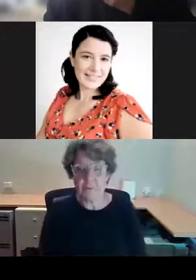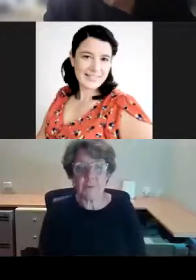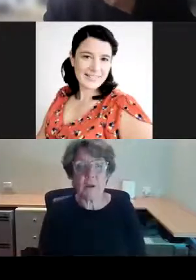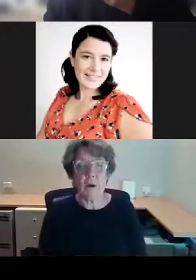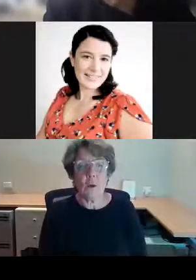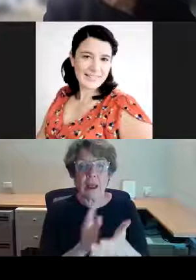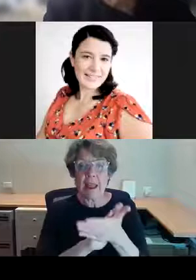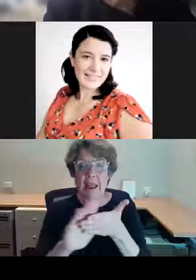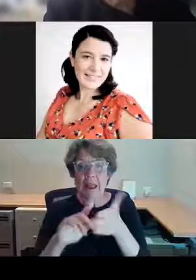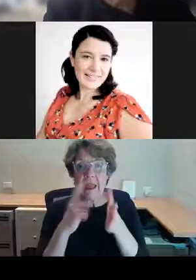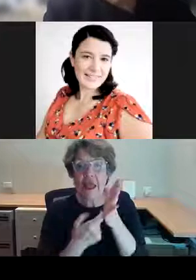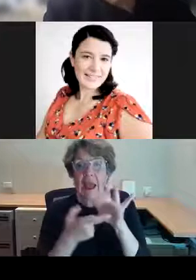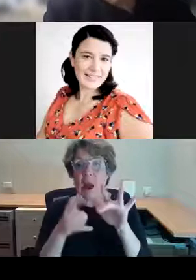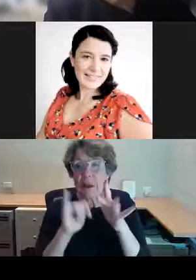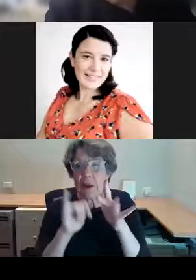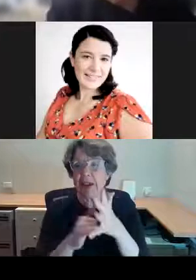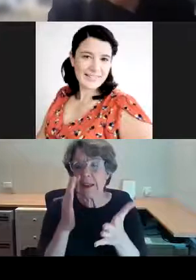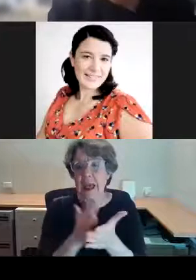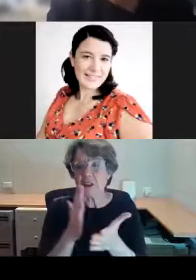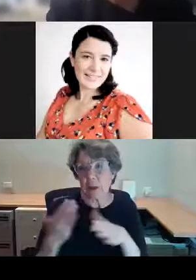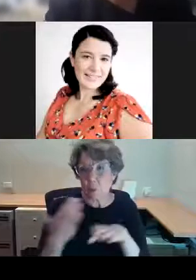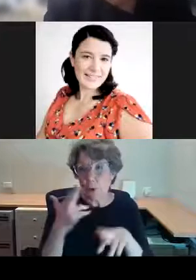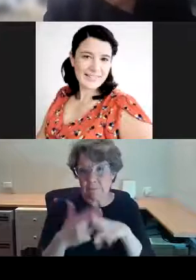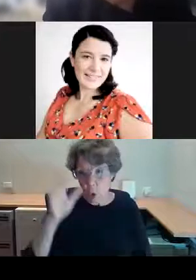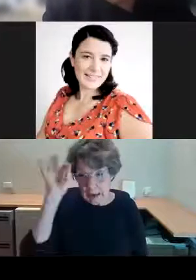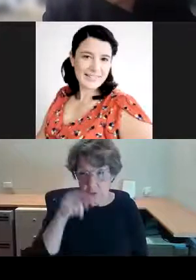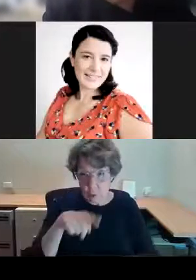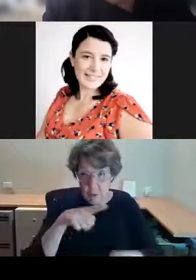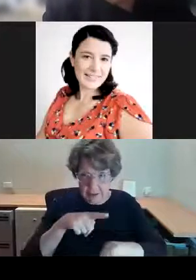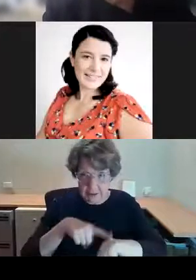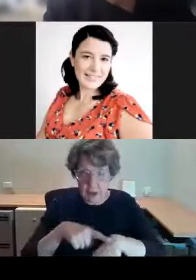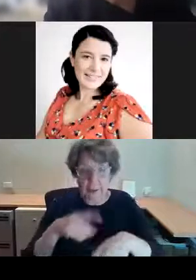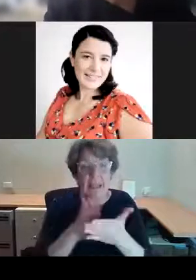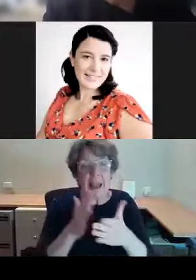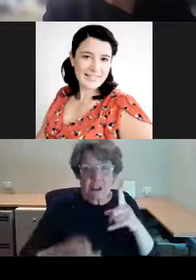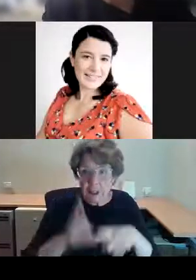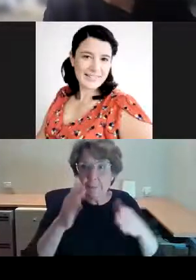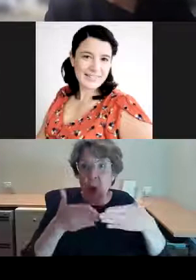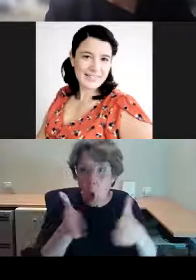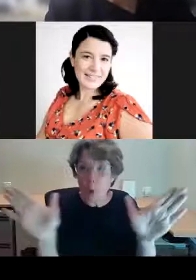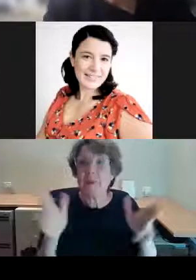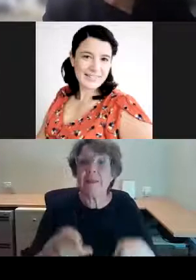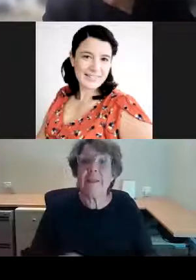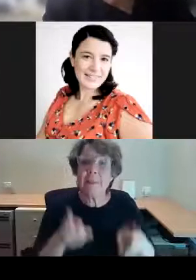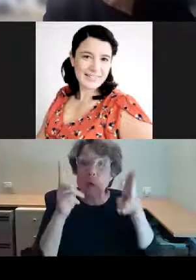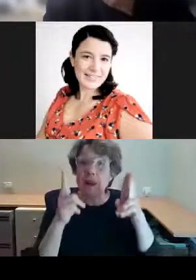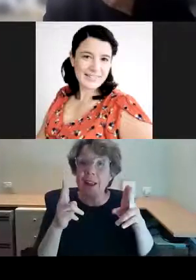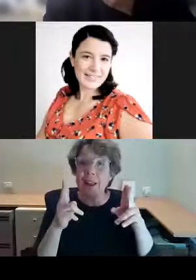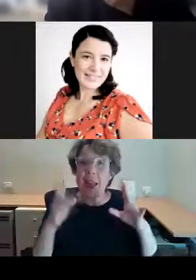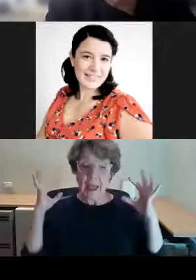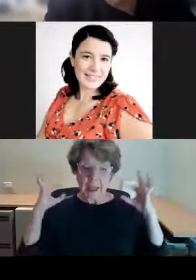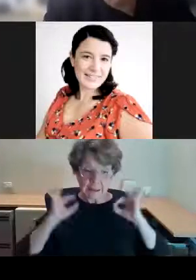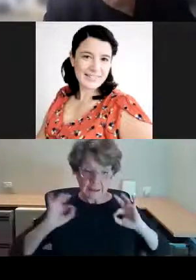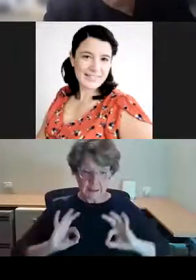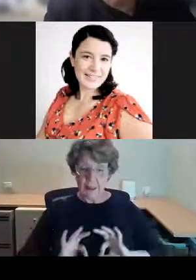who was the alderman at the time, opened the building. And the mayor and was presented with a spectacular